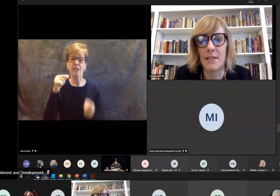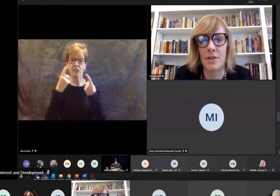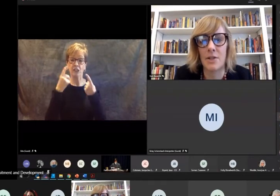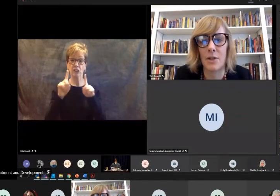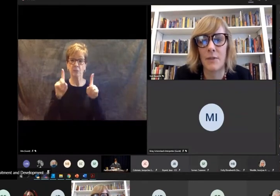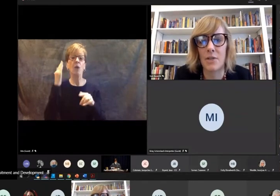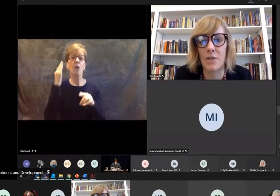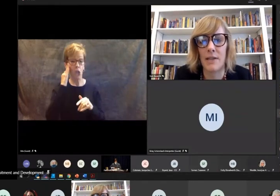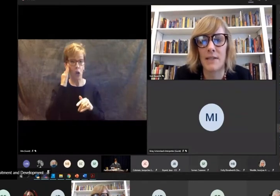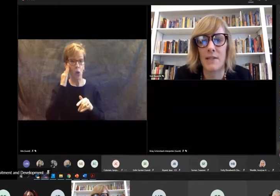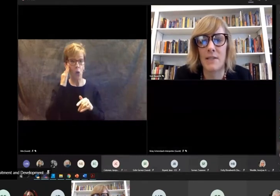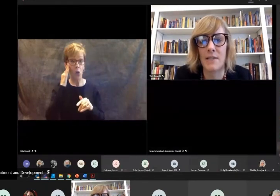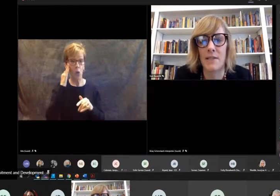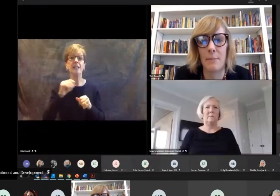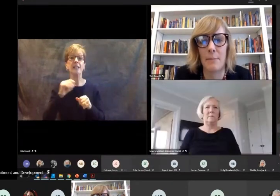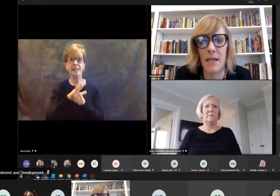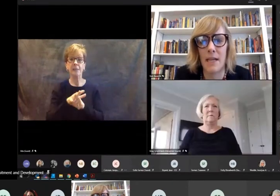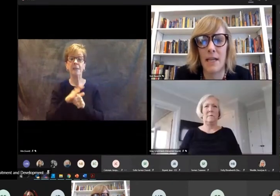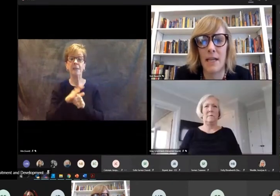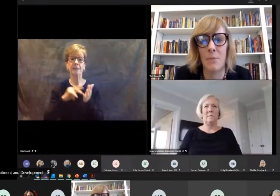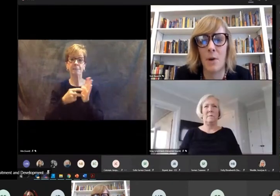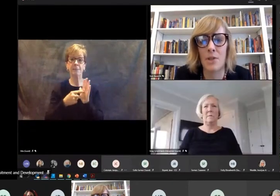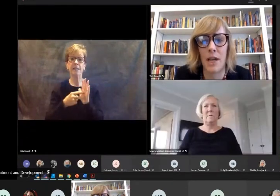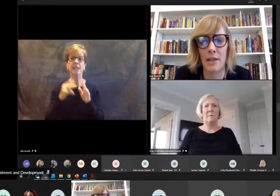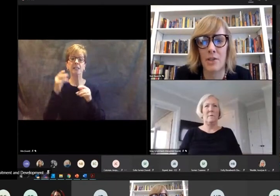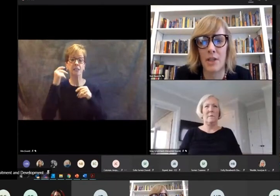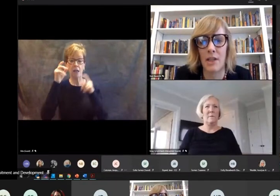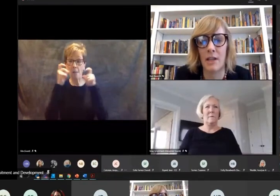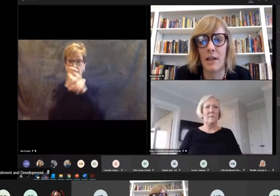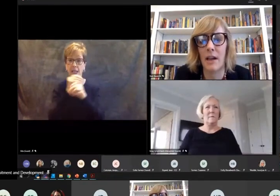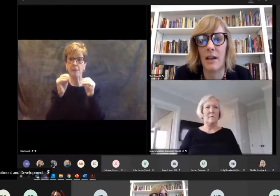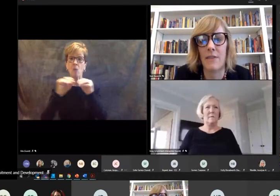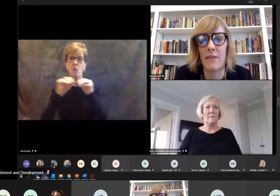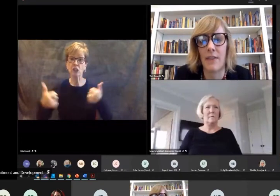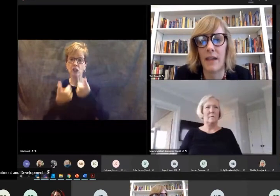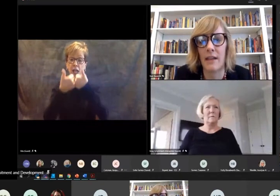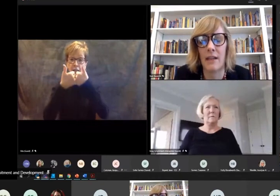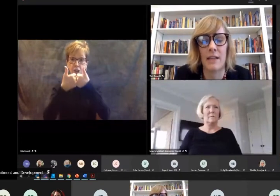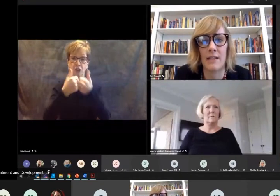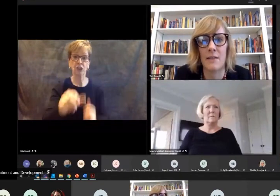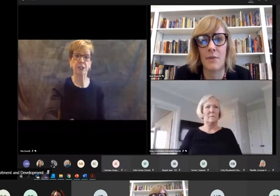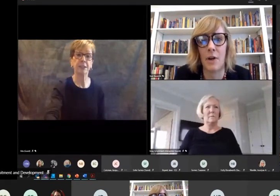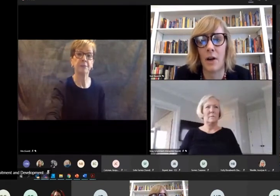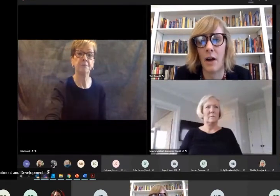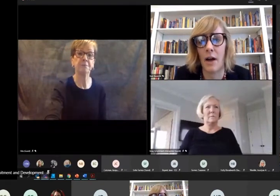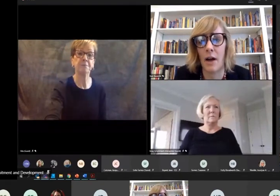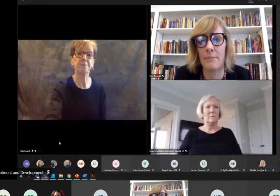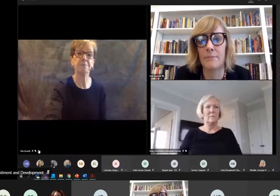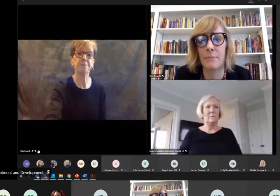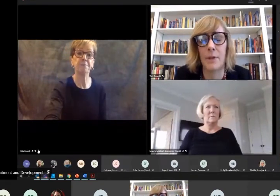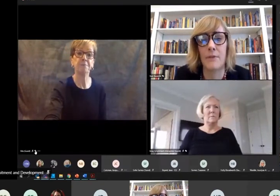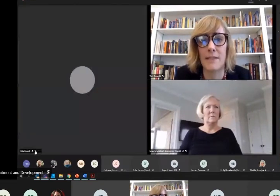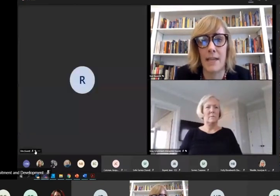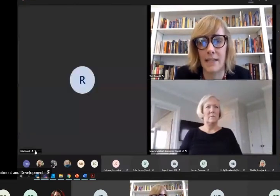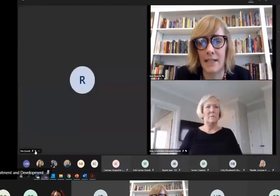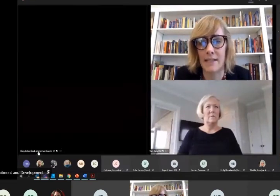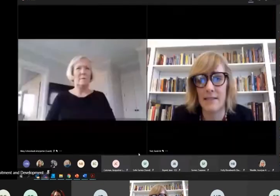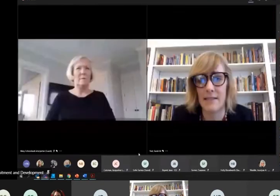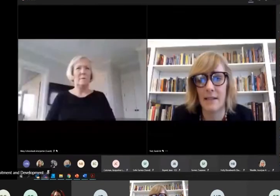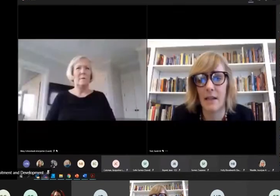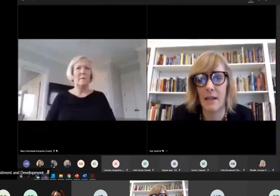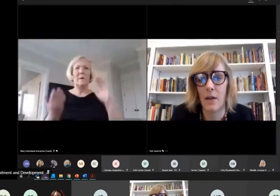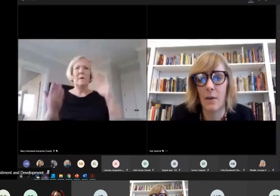your certification process was complicated and more challenging even than it is for previous candidates.